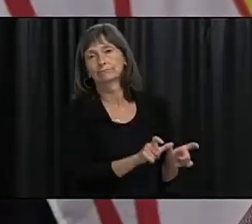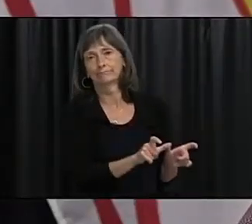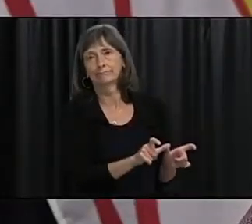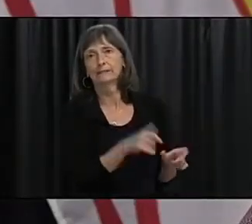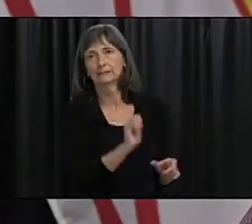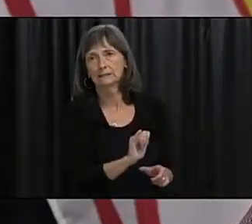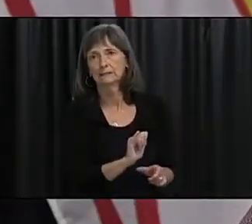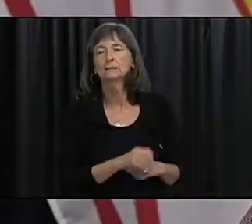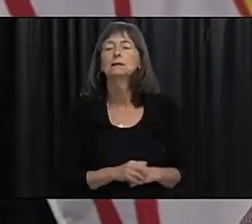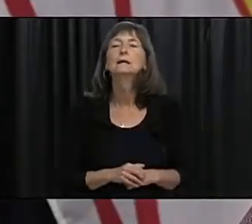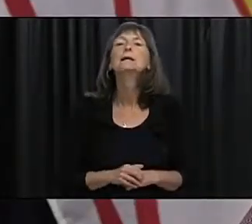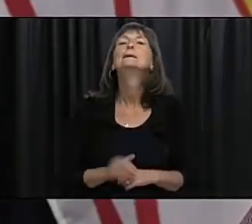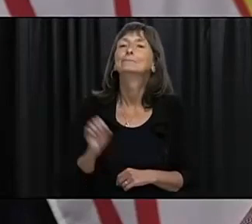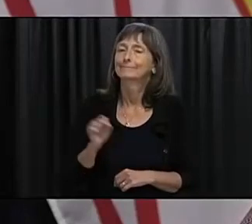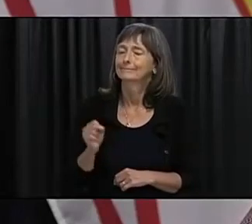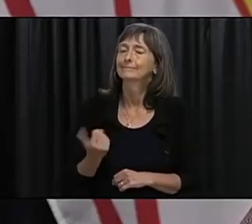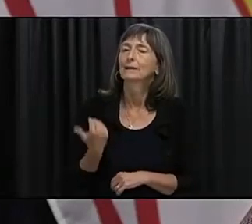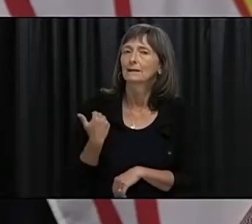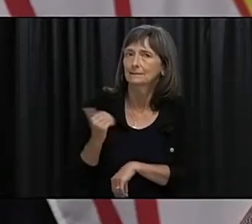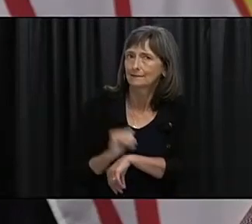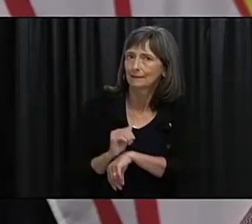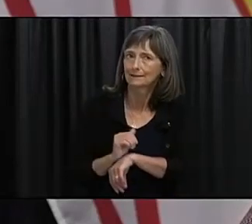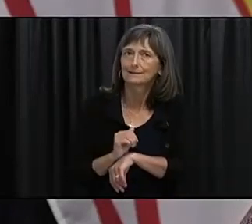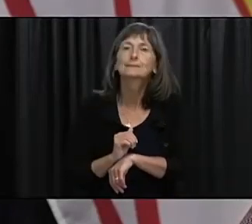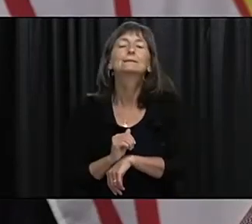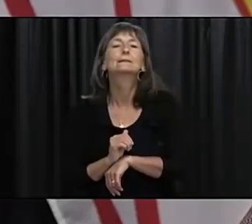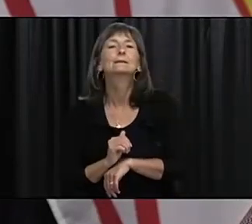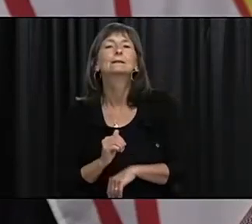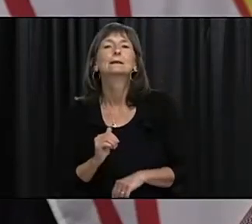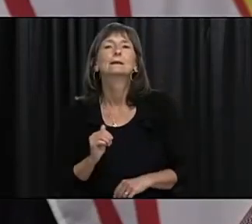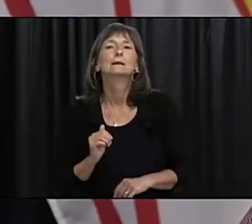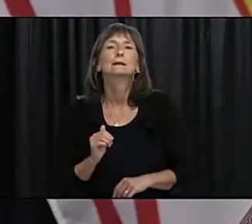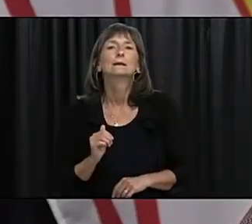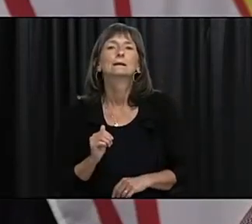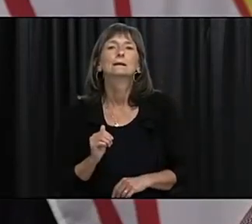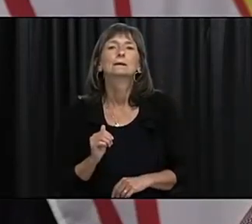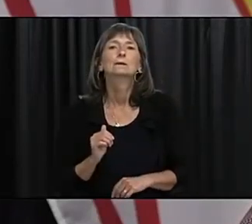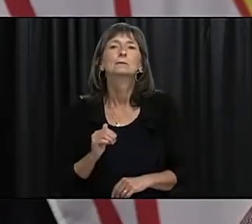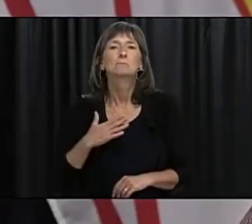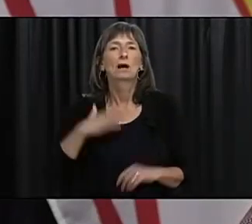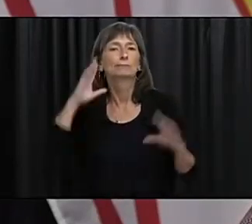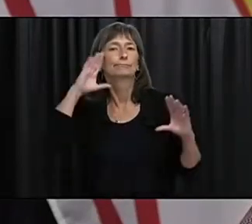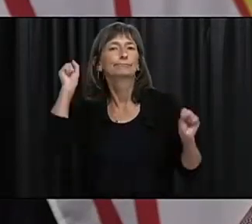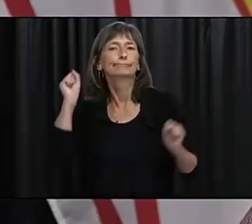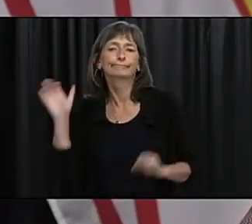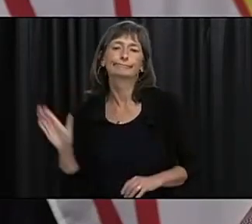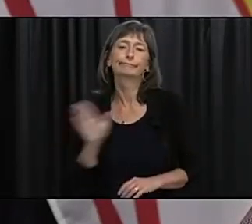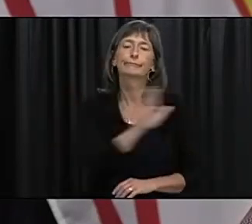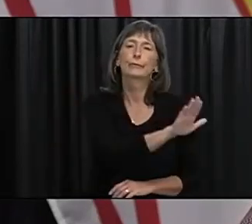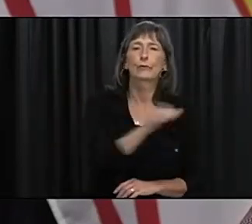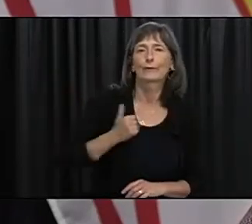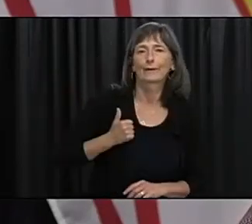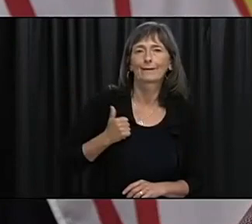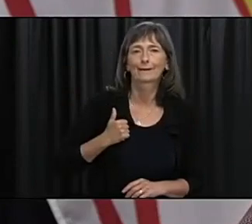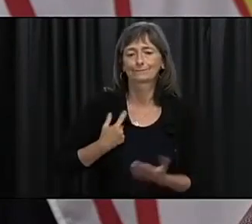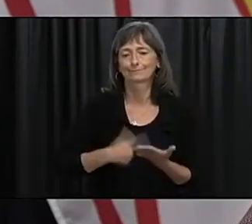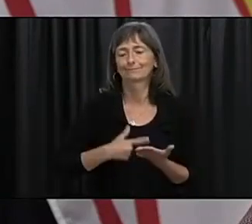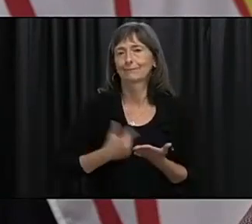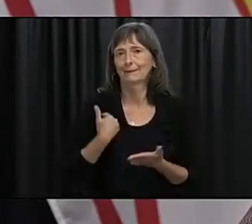last night there was a discussion with my colleagues in other Atlantic Canadian provinces